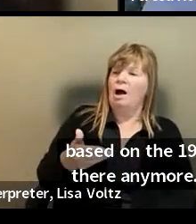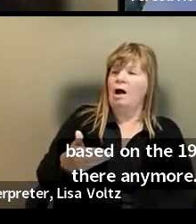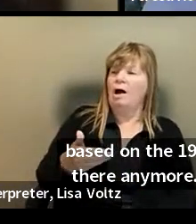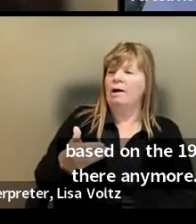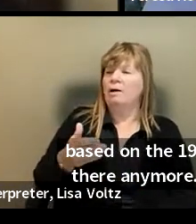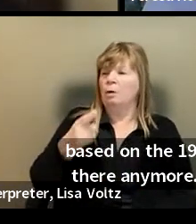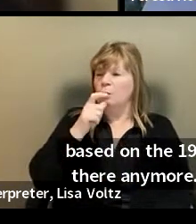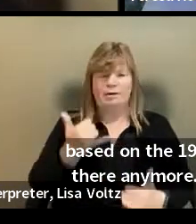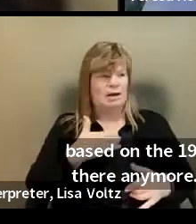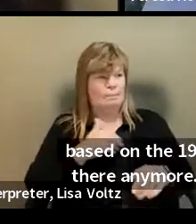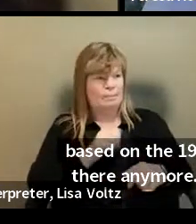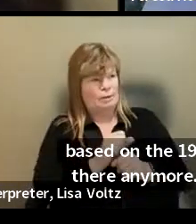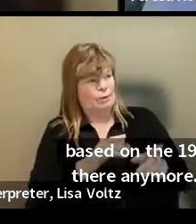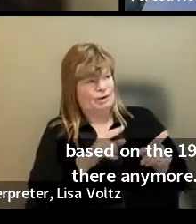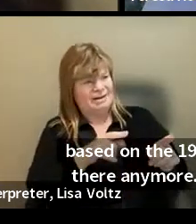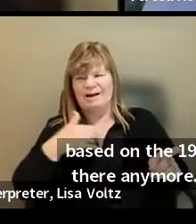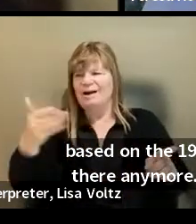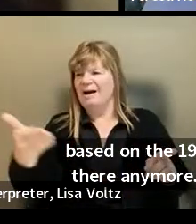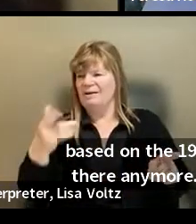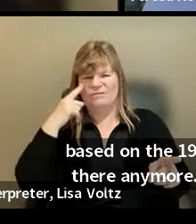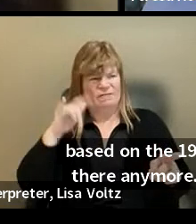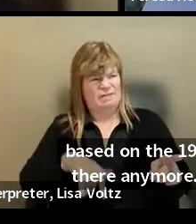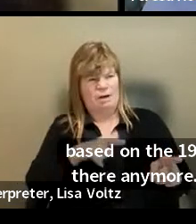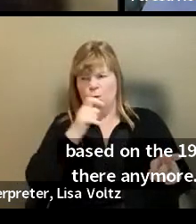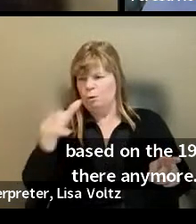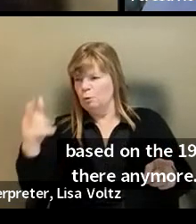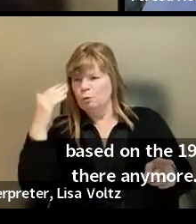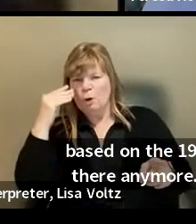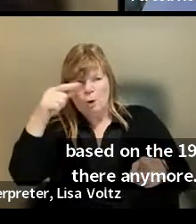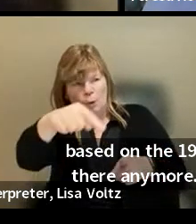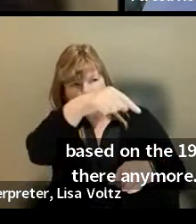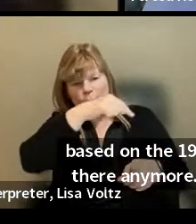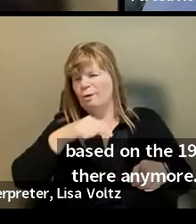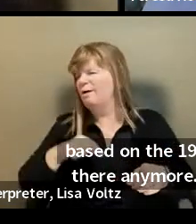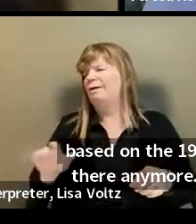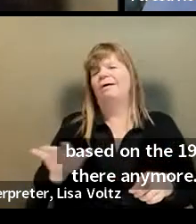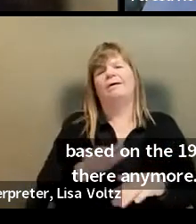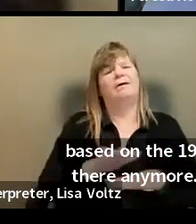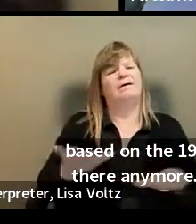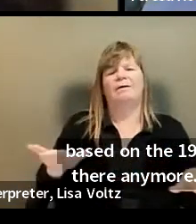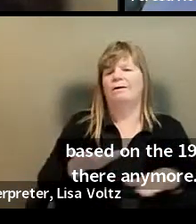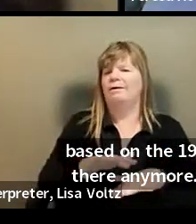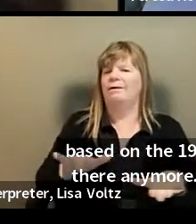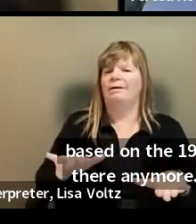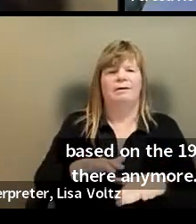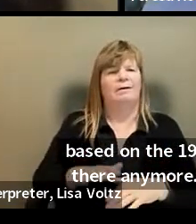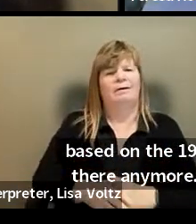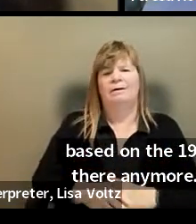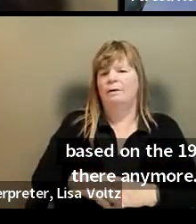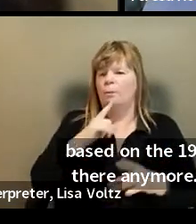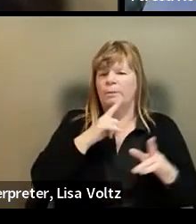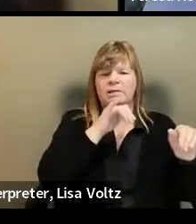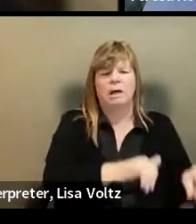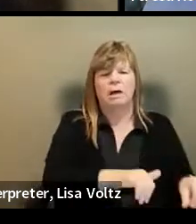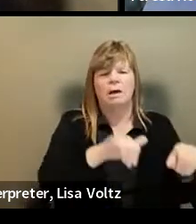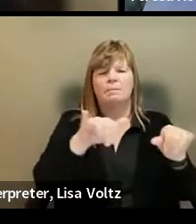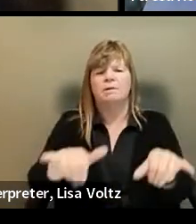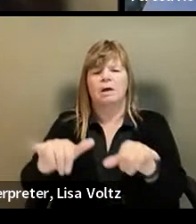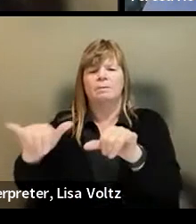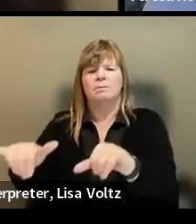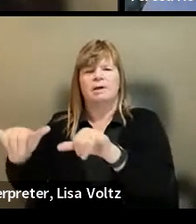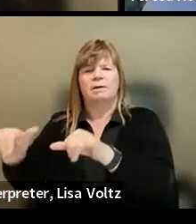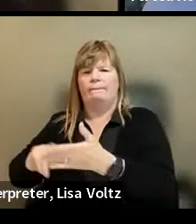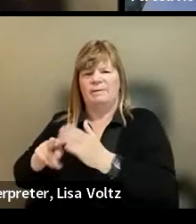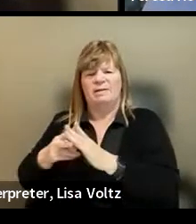current employees are and who they know that will get you more of the same. And it will continue to leave